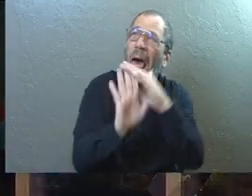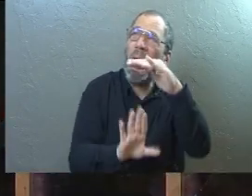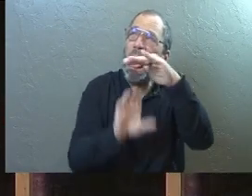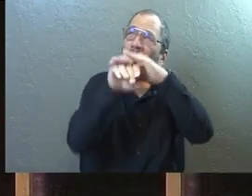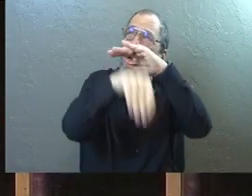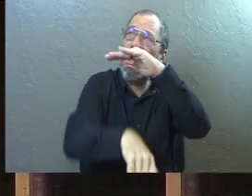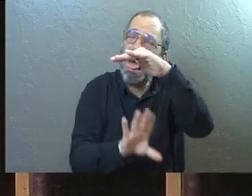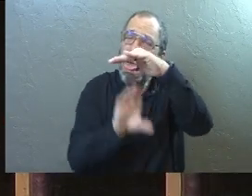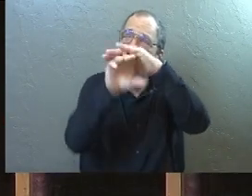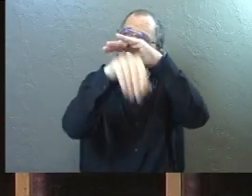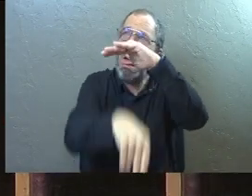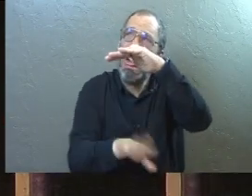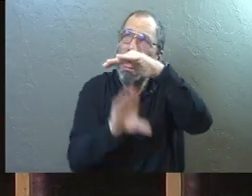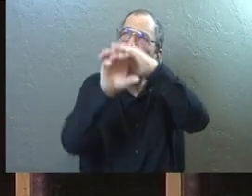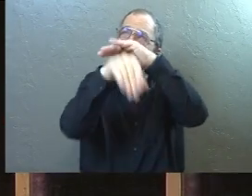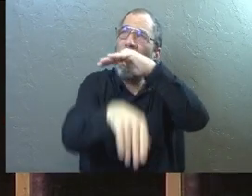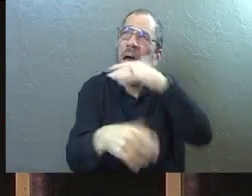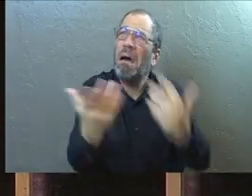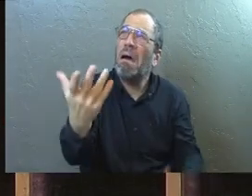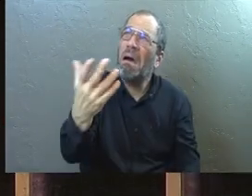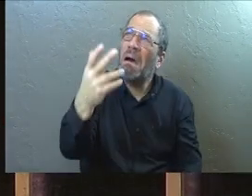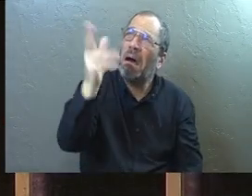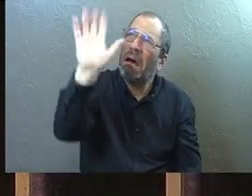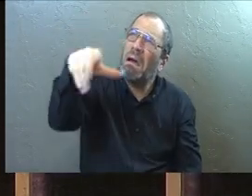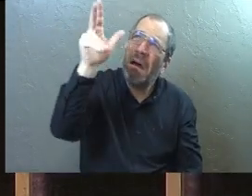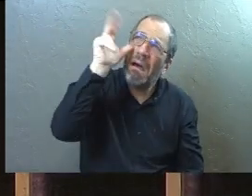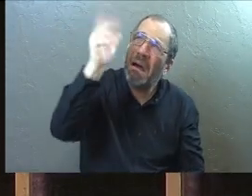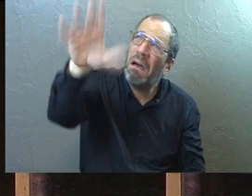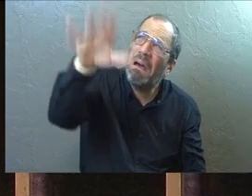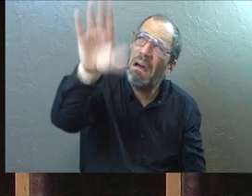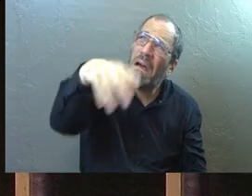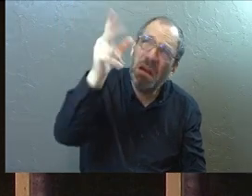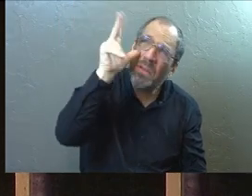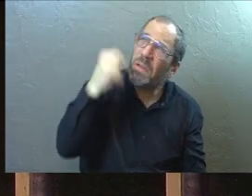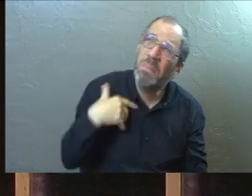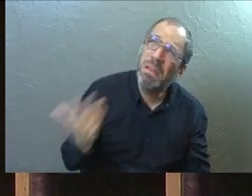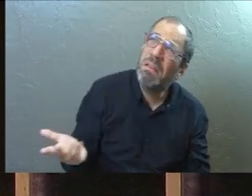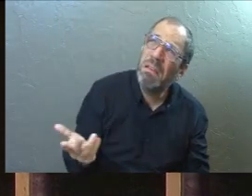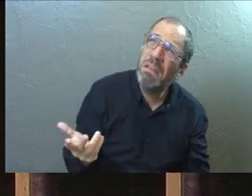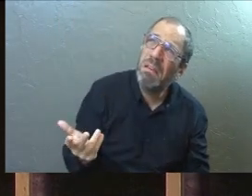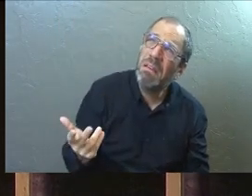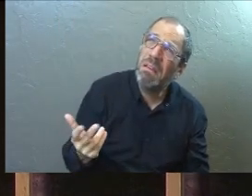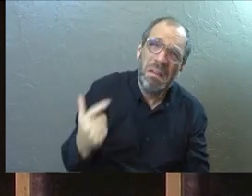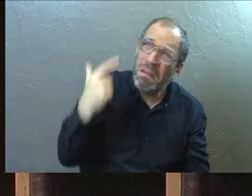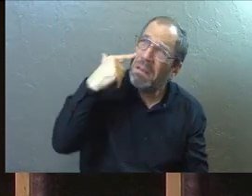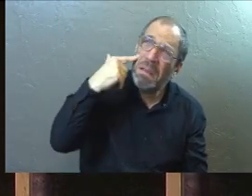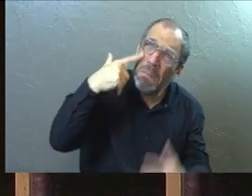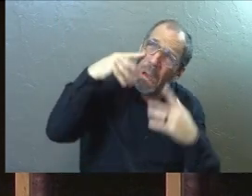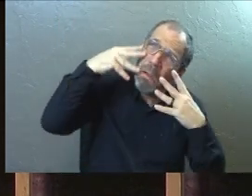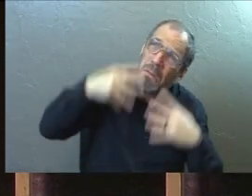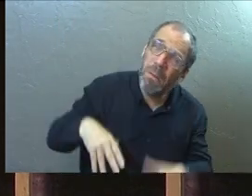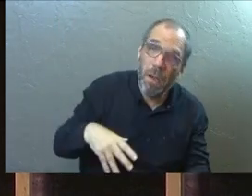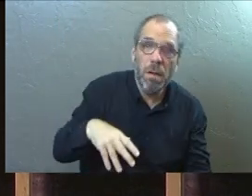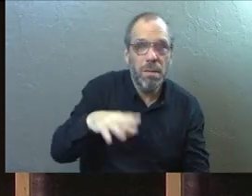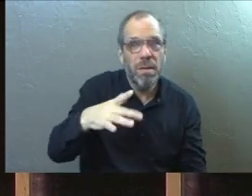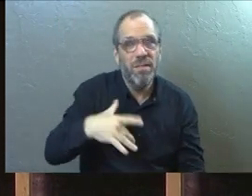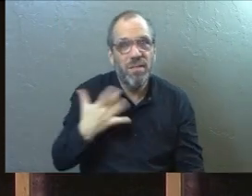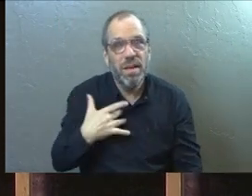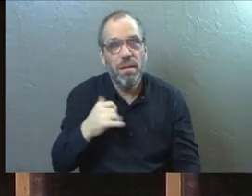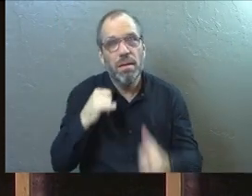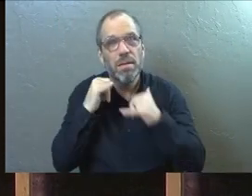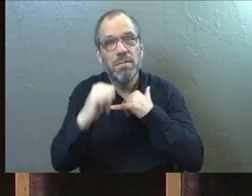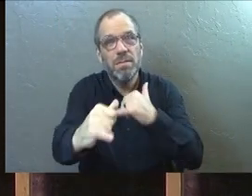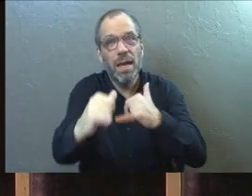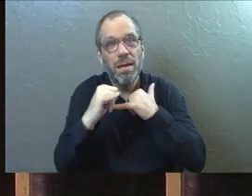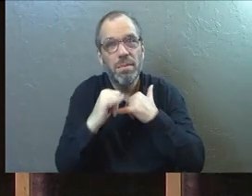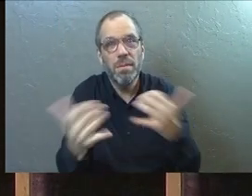off the ceiling. Sometimes it feels like God doesn't hear me. Sometimes it feels like God doesn't see my tears. You've had the feeling. I've